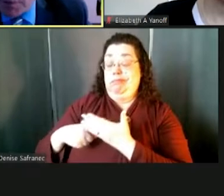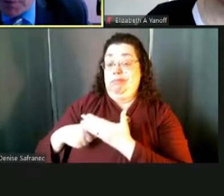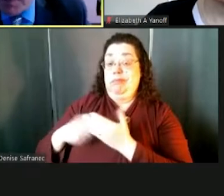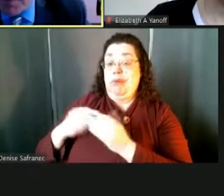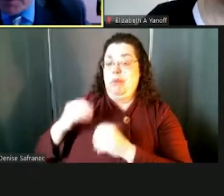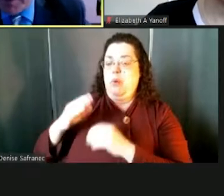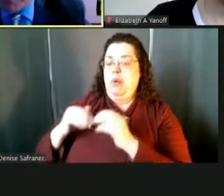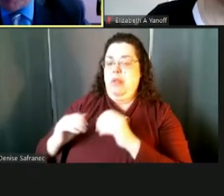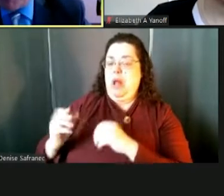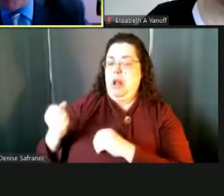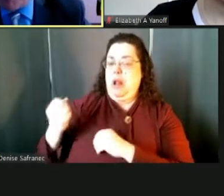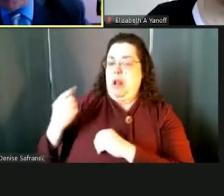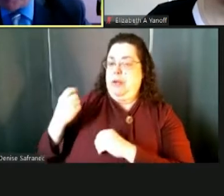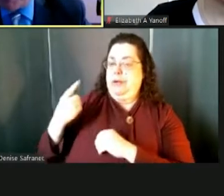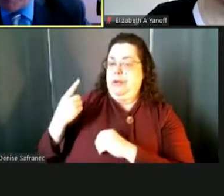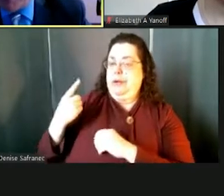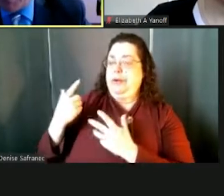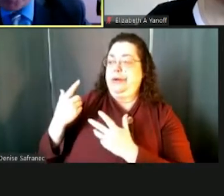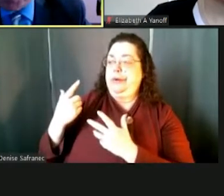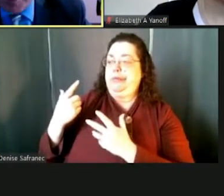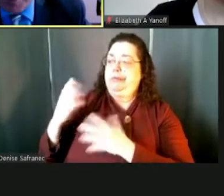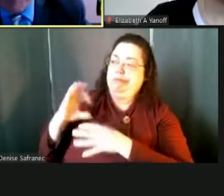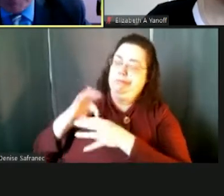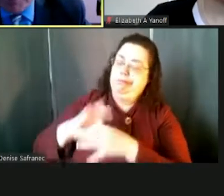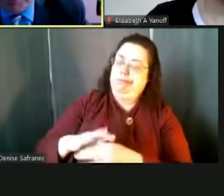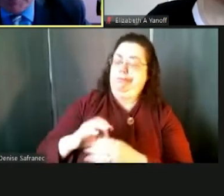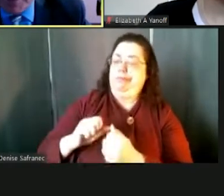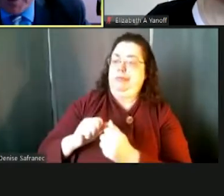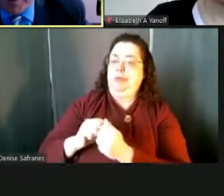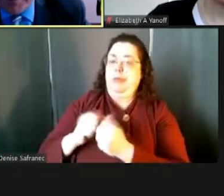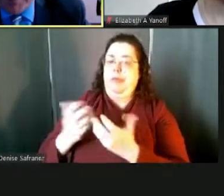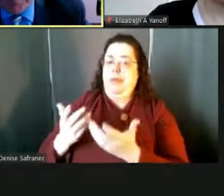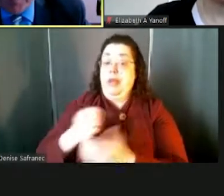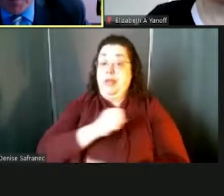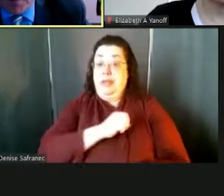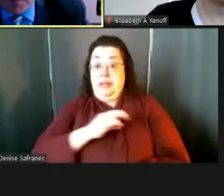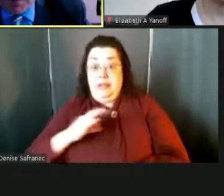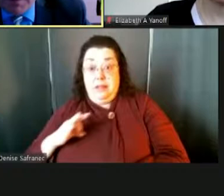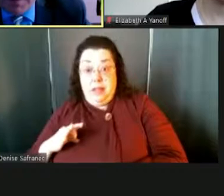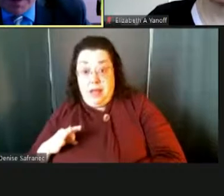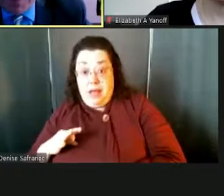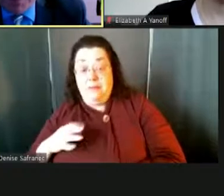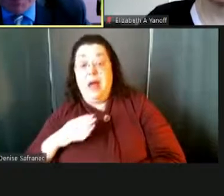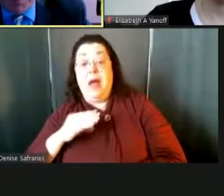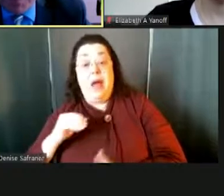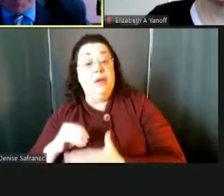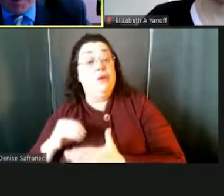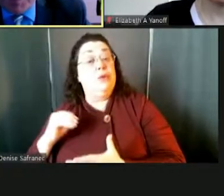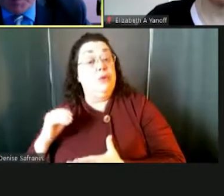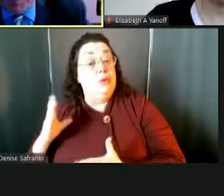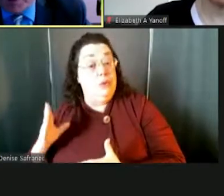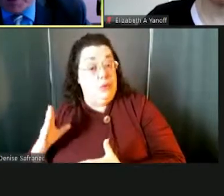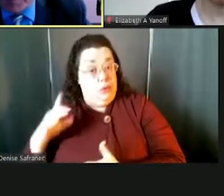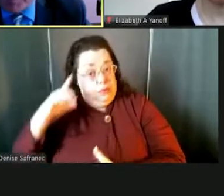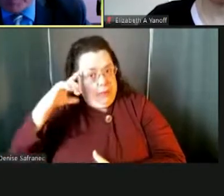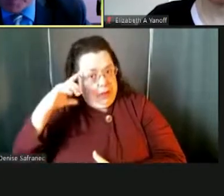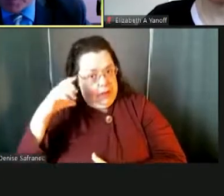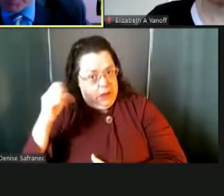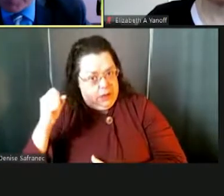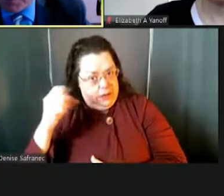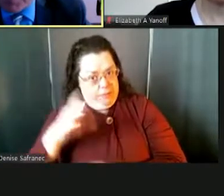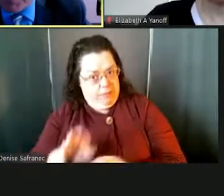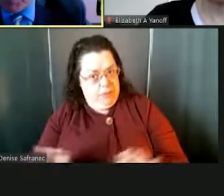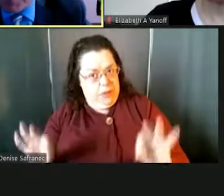regarding student mental health and also staff mental health. And that has proven to be an important part of our